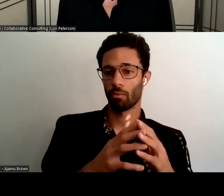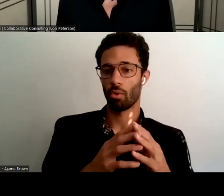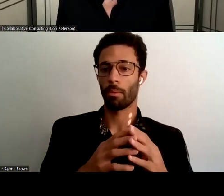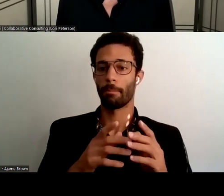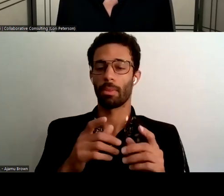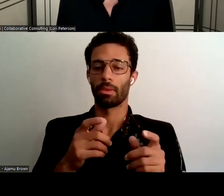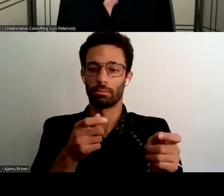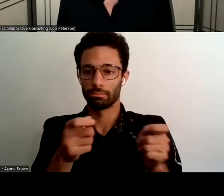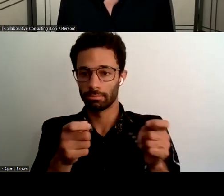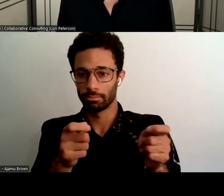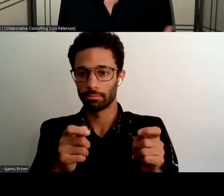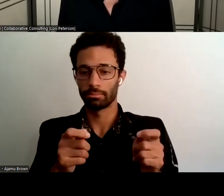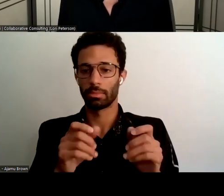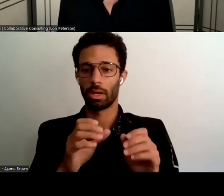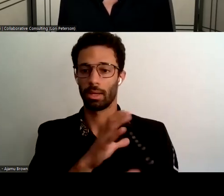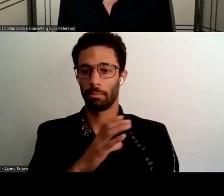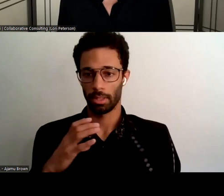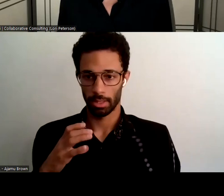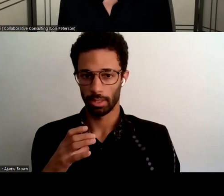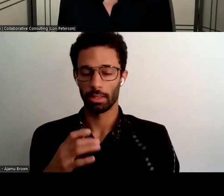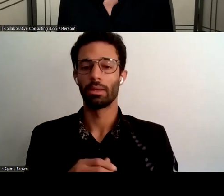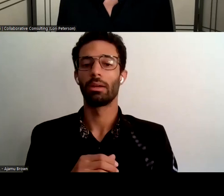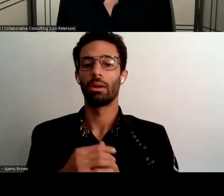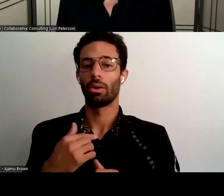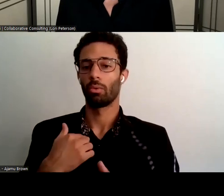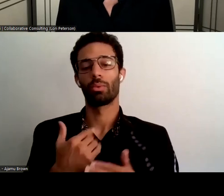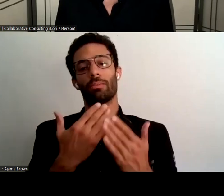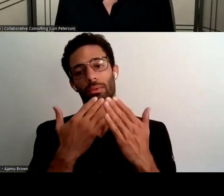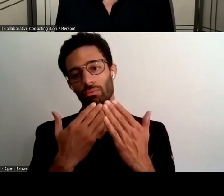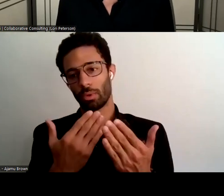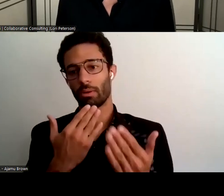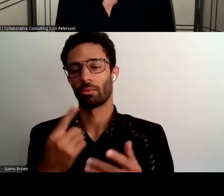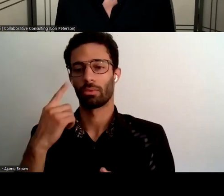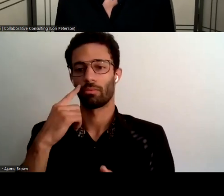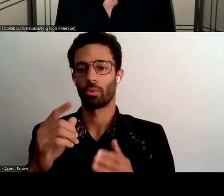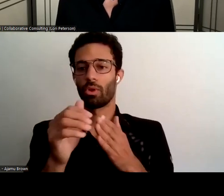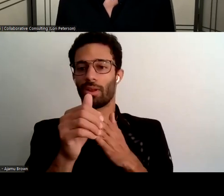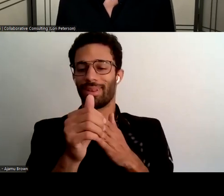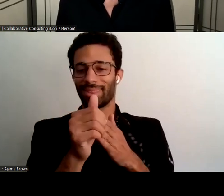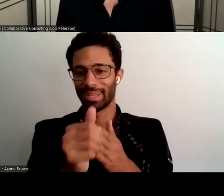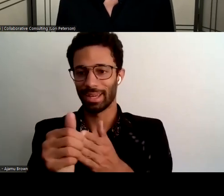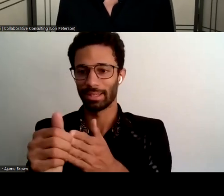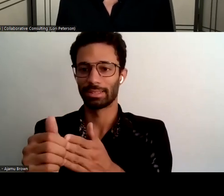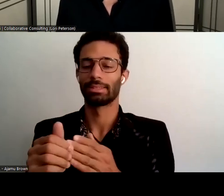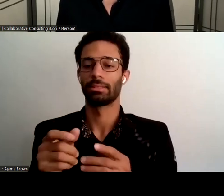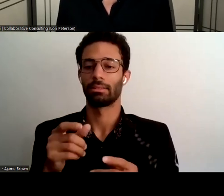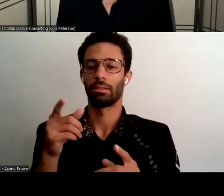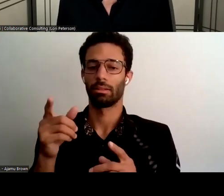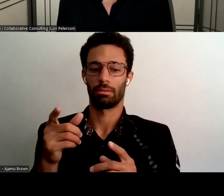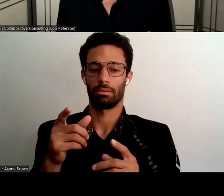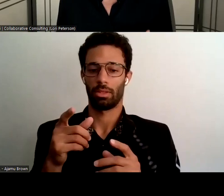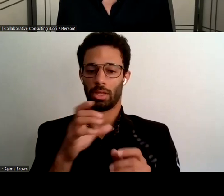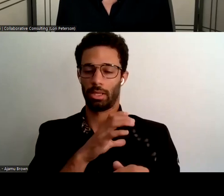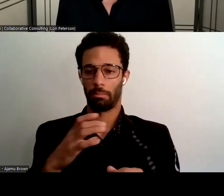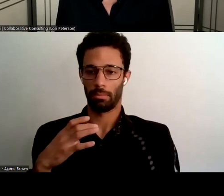highlighted um we have been very grateful for the guidance that the steering committee members have given us lots of